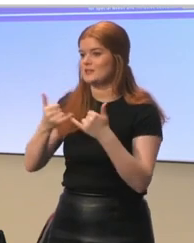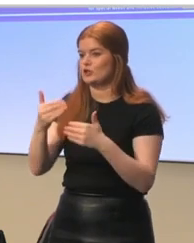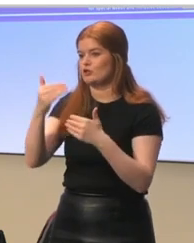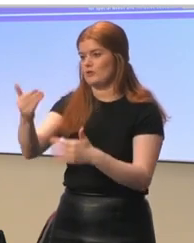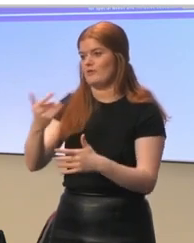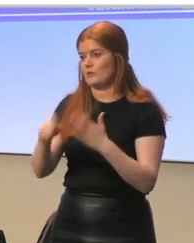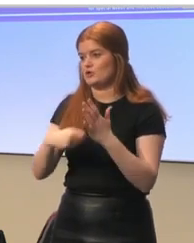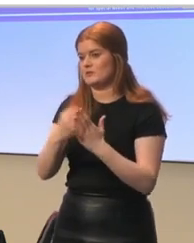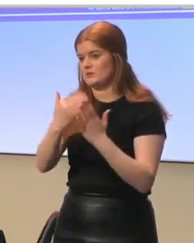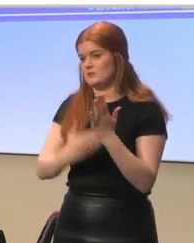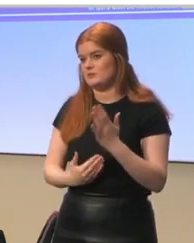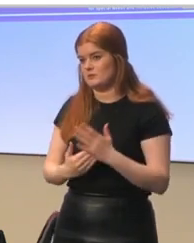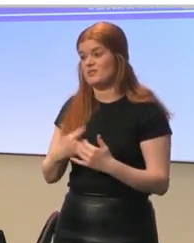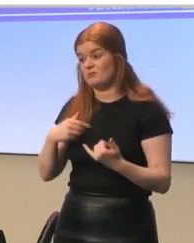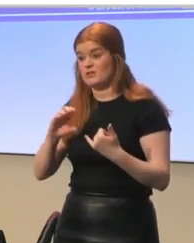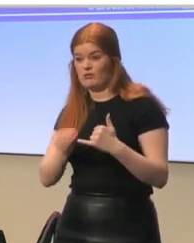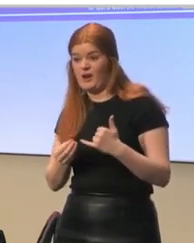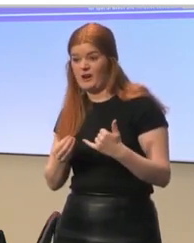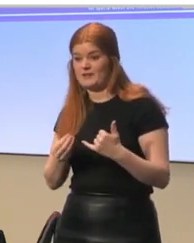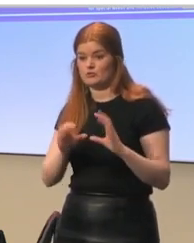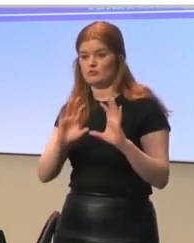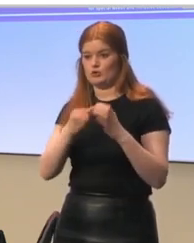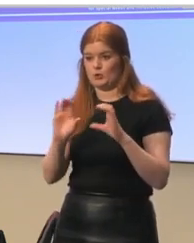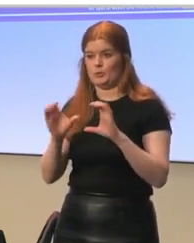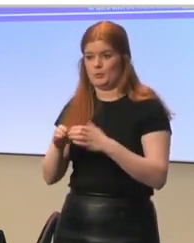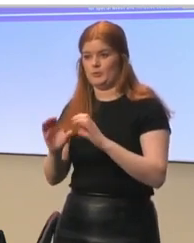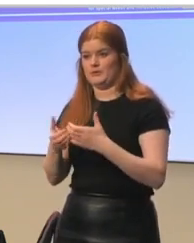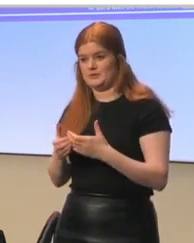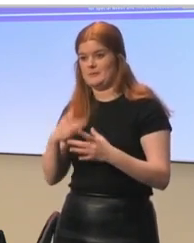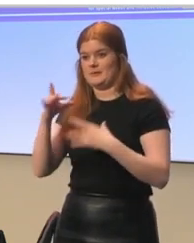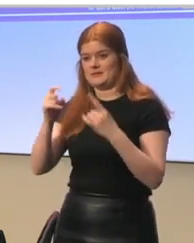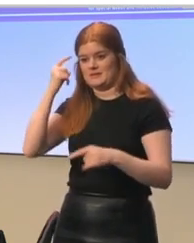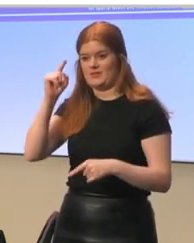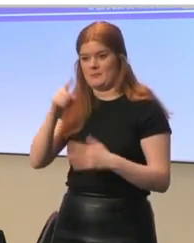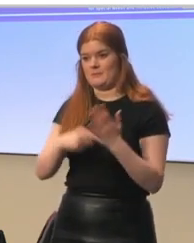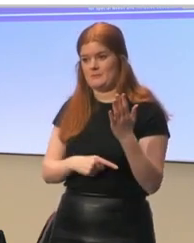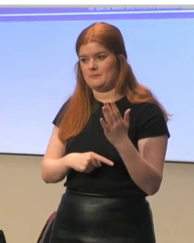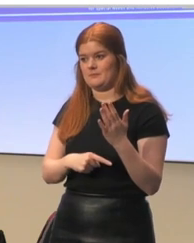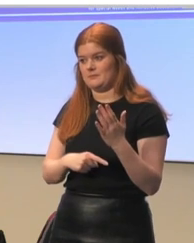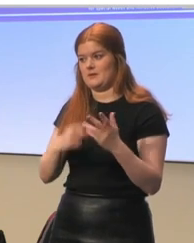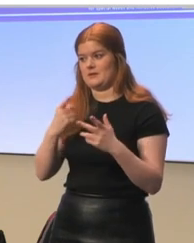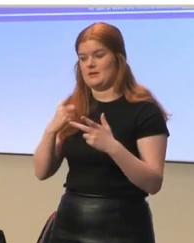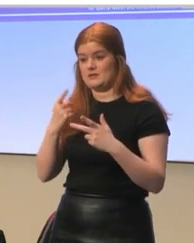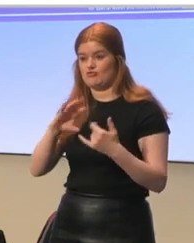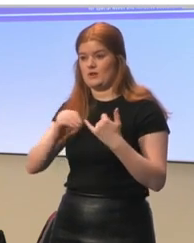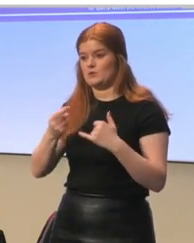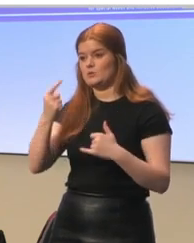of our project. And we tried to group those suggestions to make sense of them, and to see